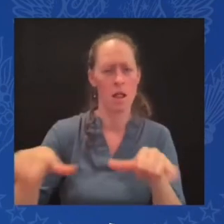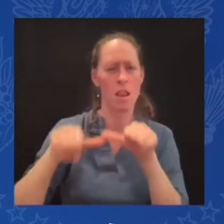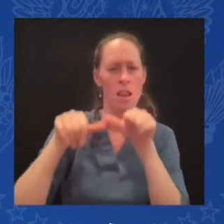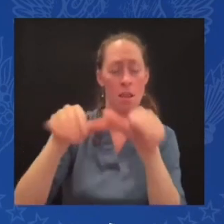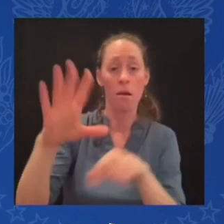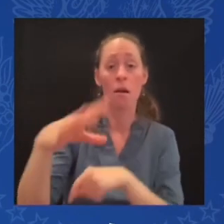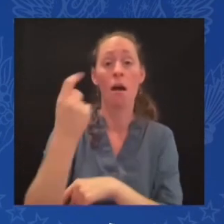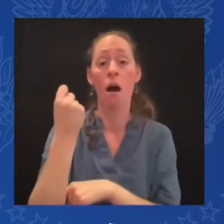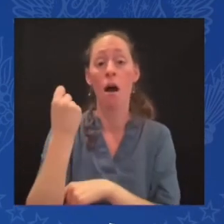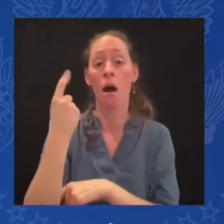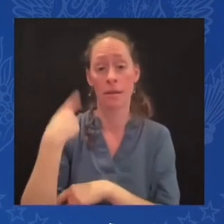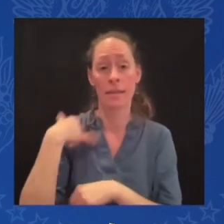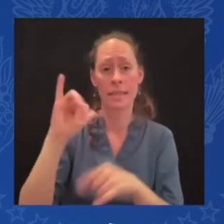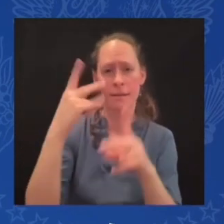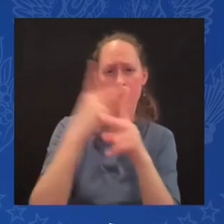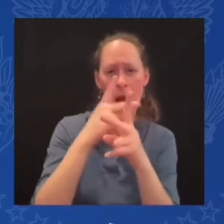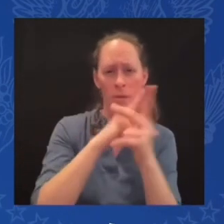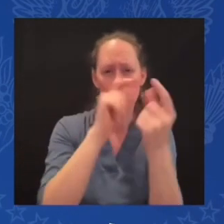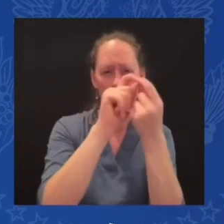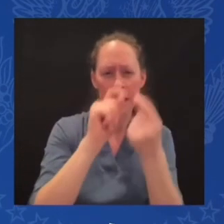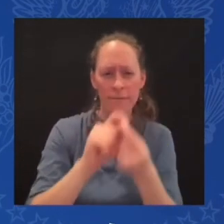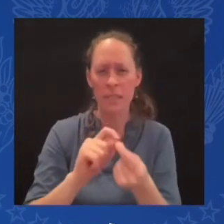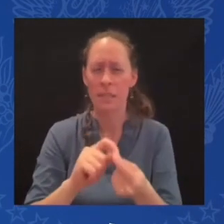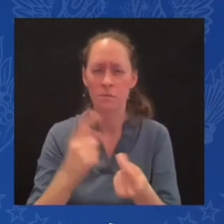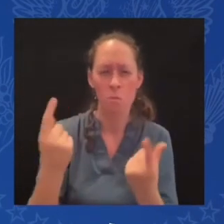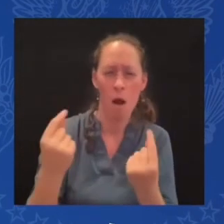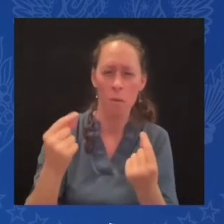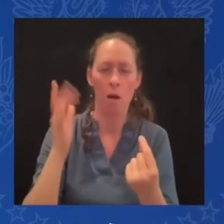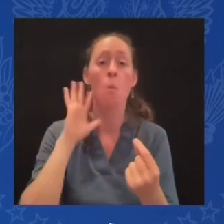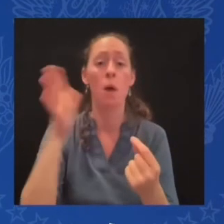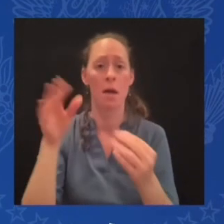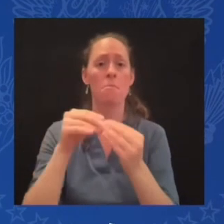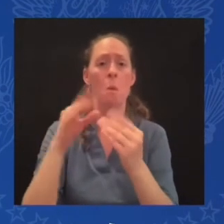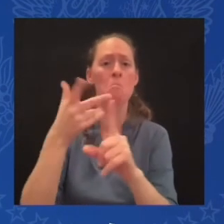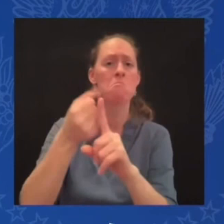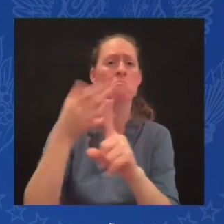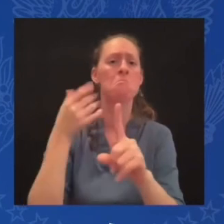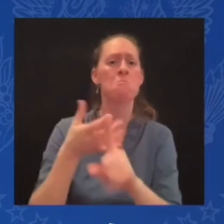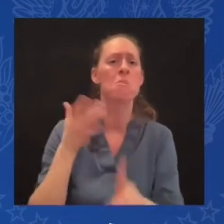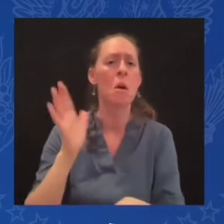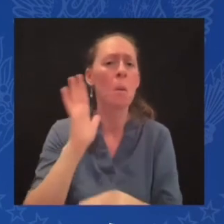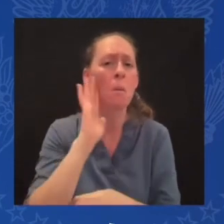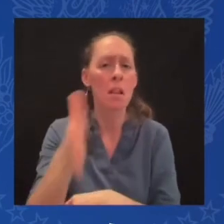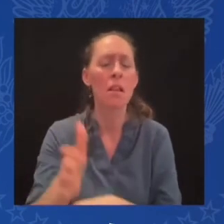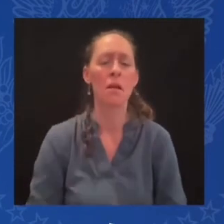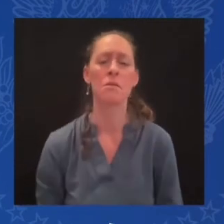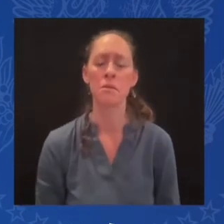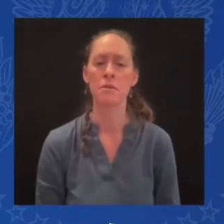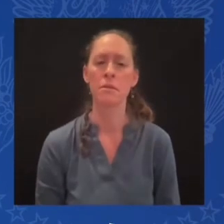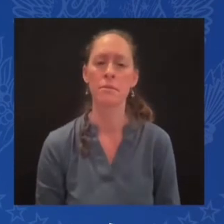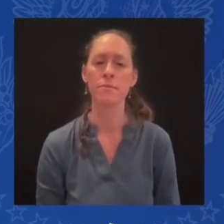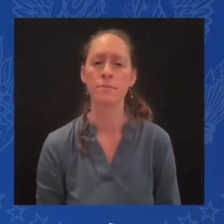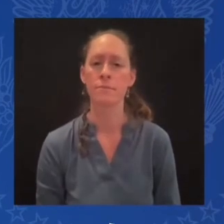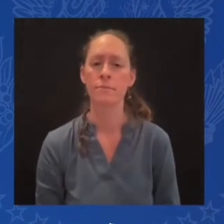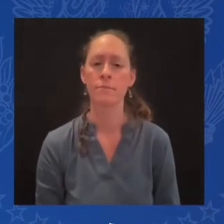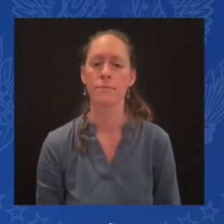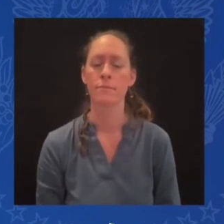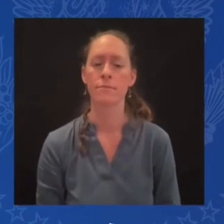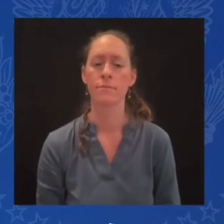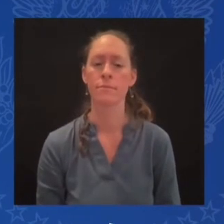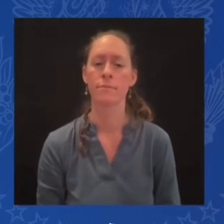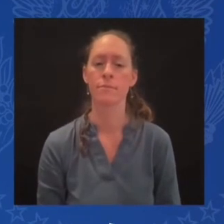open on negotiations and I know that our counterpart is also very open. So